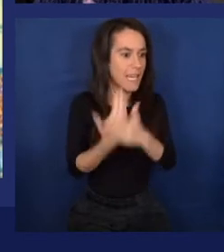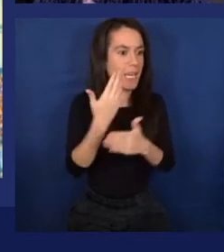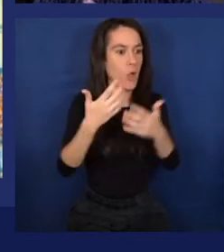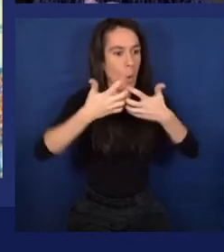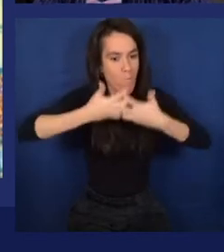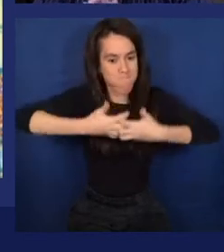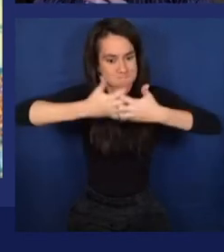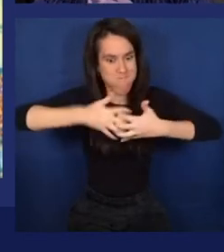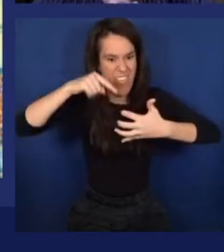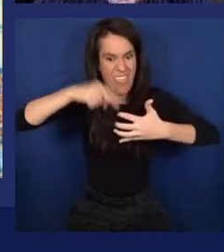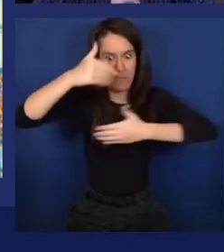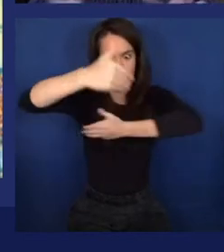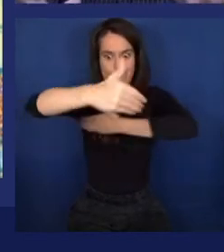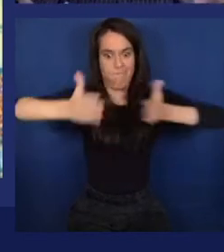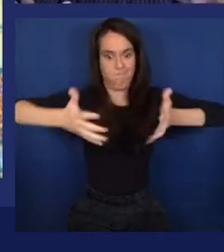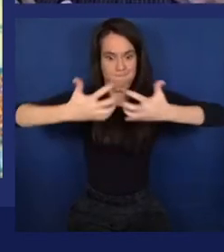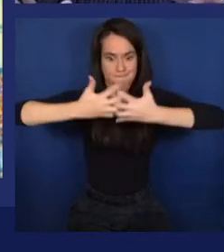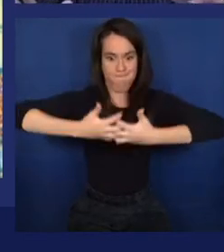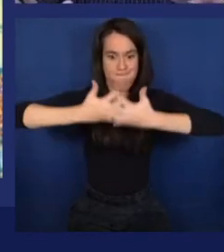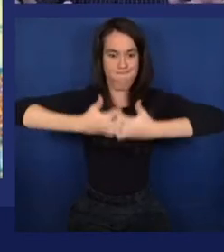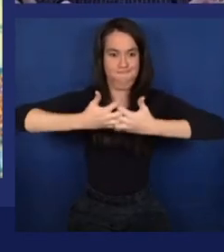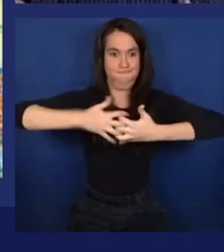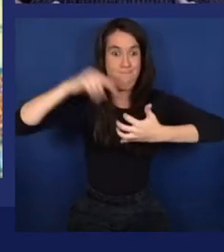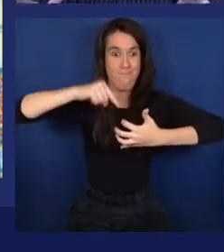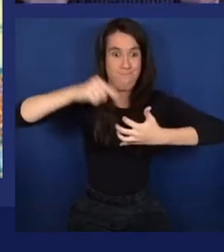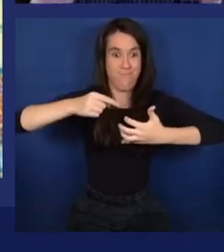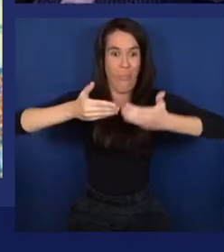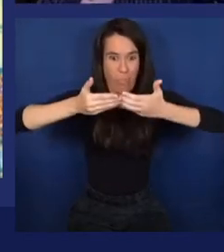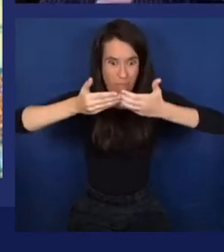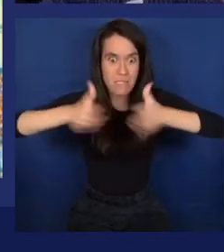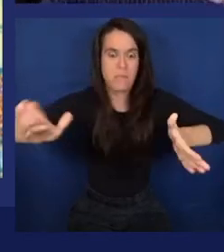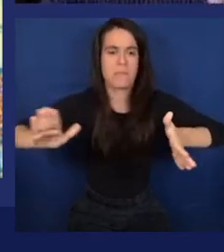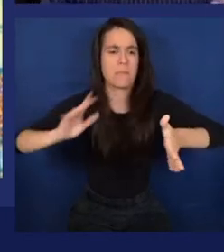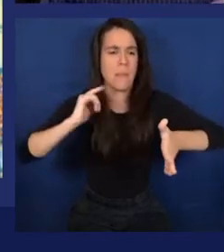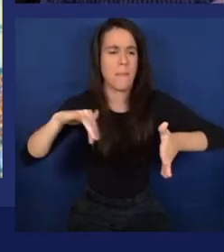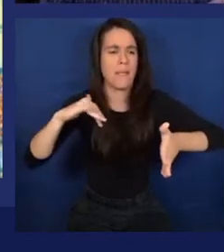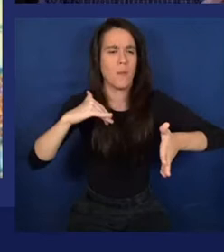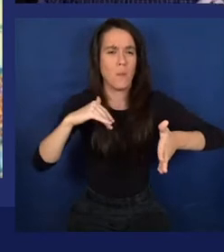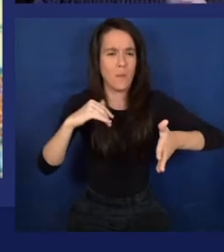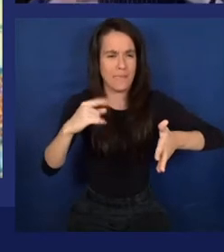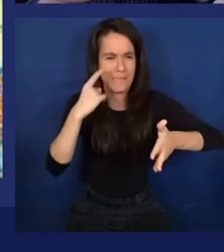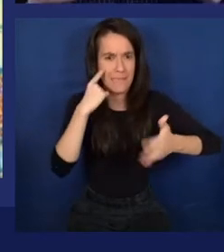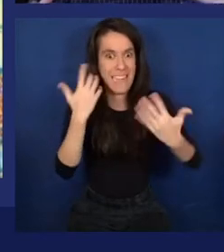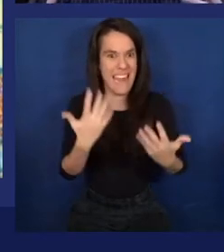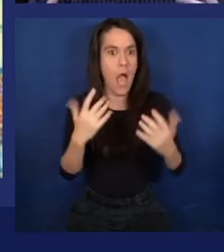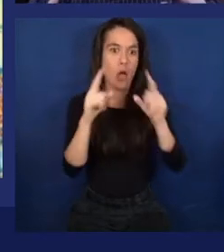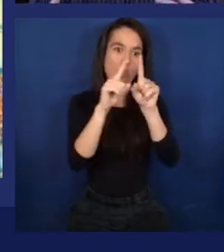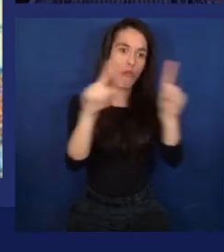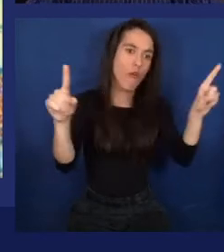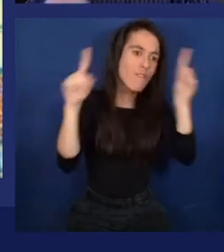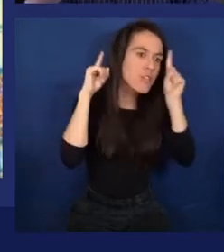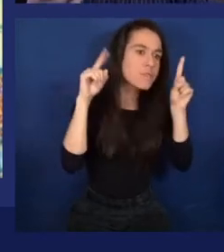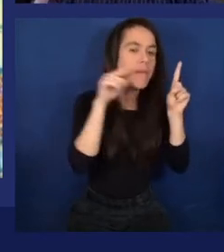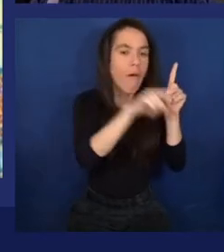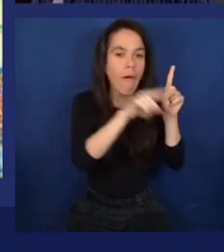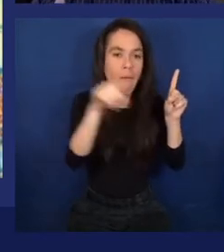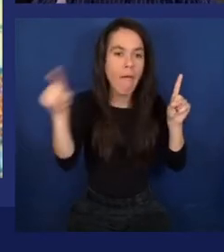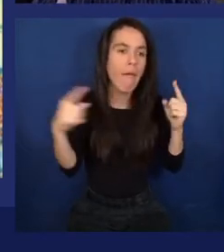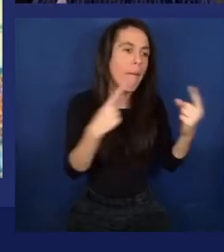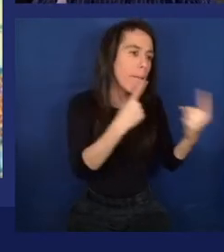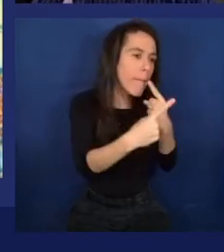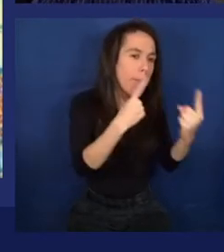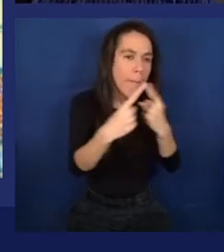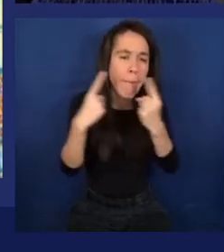Now, this is still a largely academic exercise, and it's taking place mostly in universities with very large, very